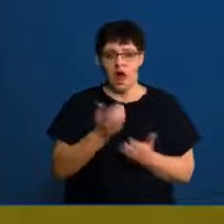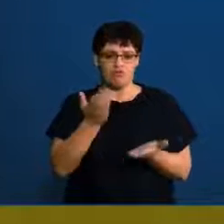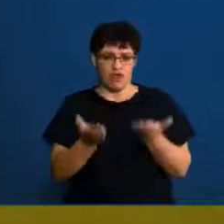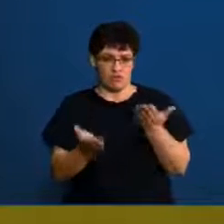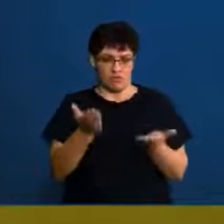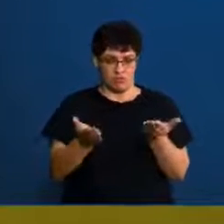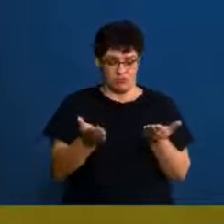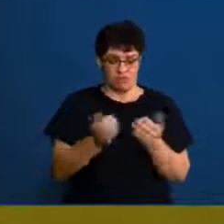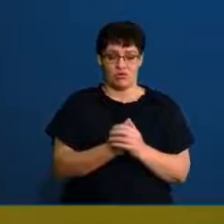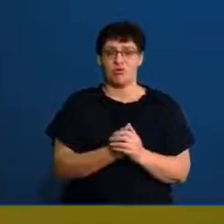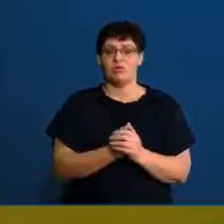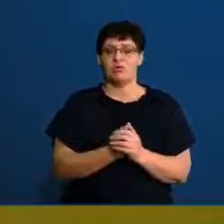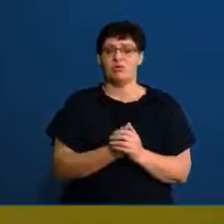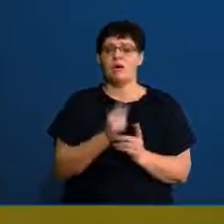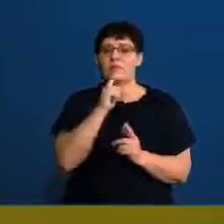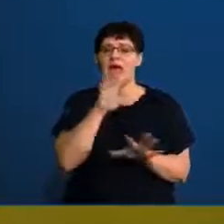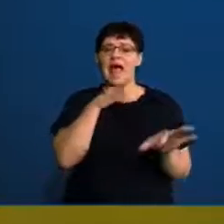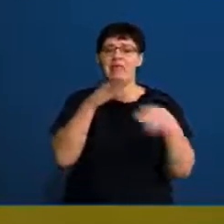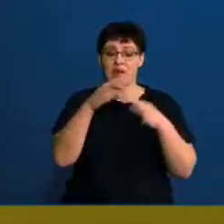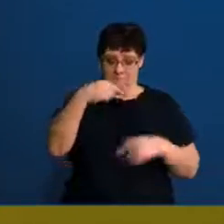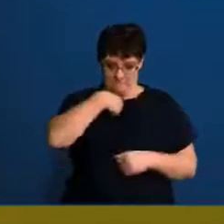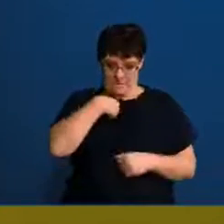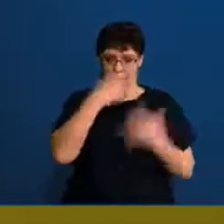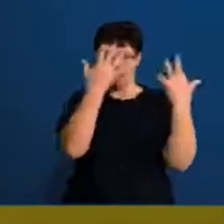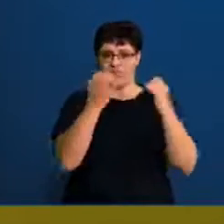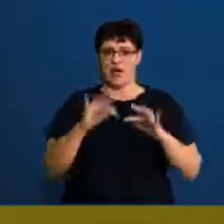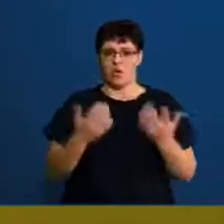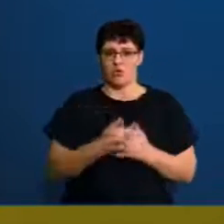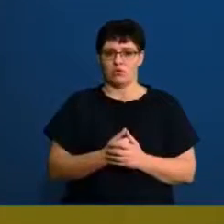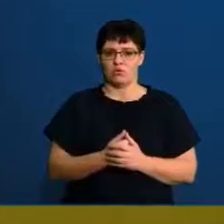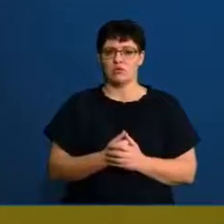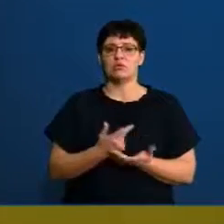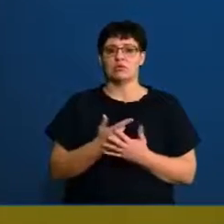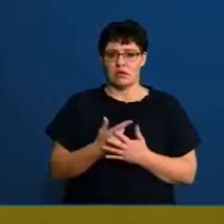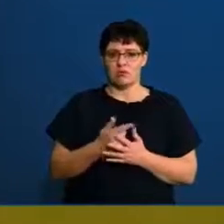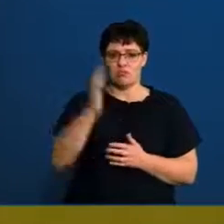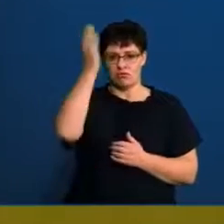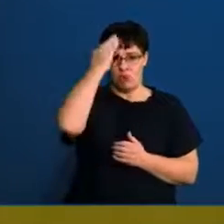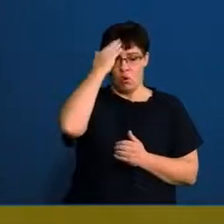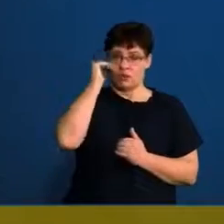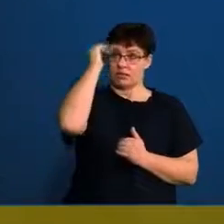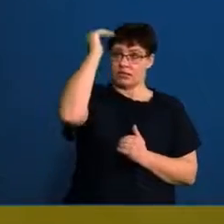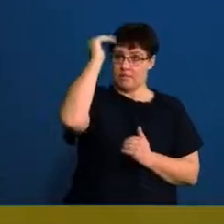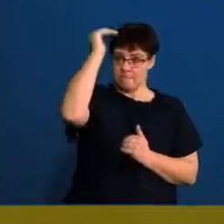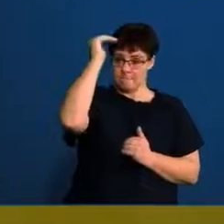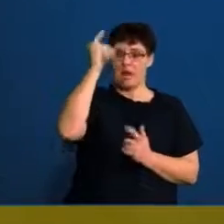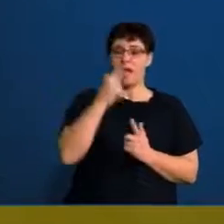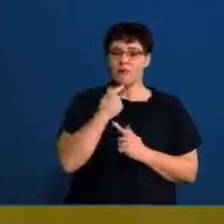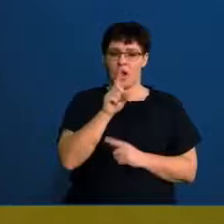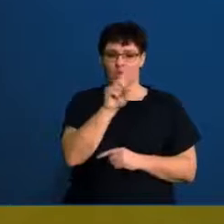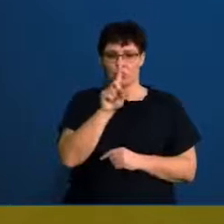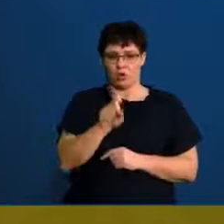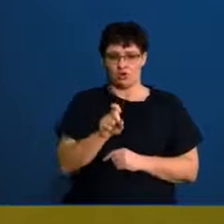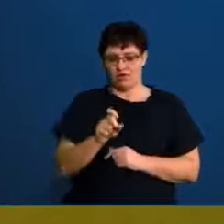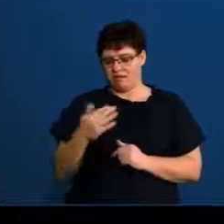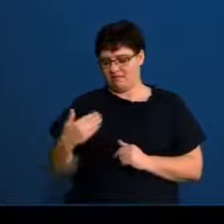and I'm explaining how I do the ratio. I write it out like this. My known is at the top, what I've been given, and then my question